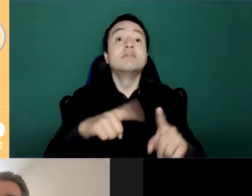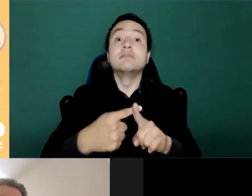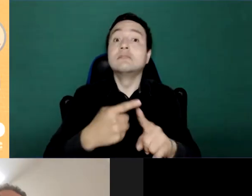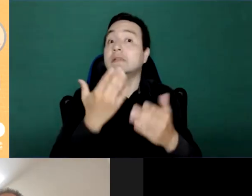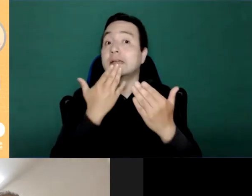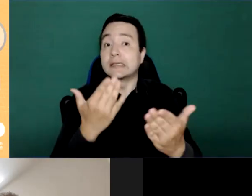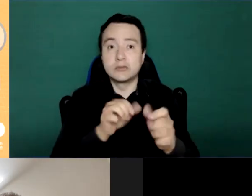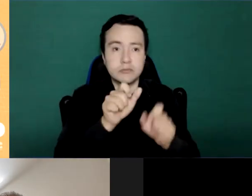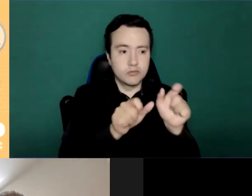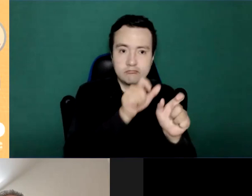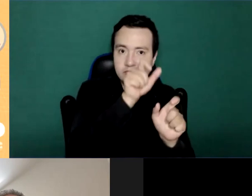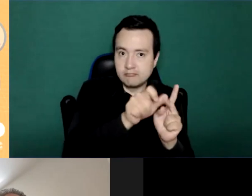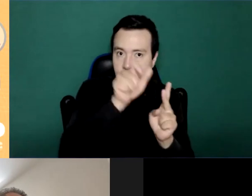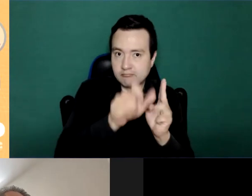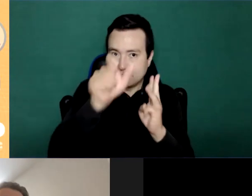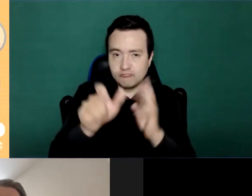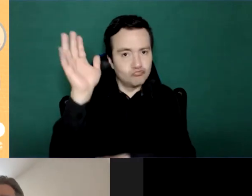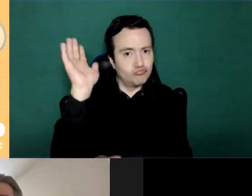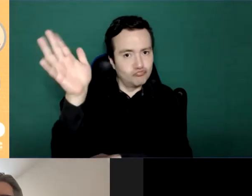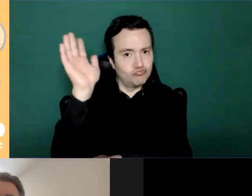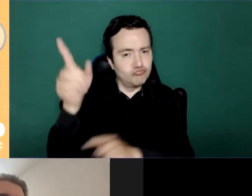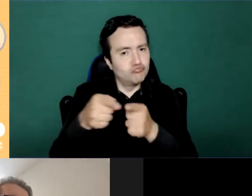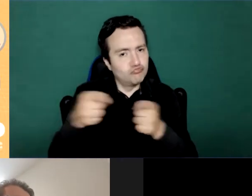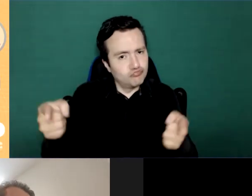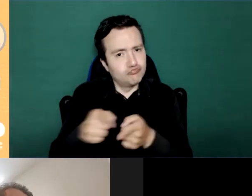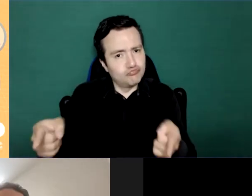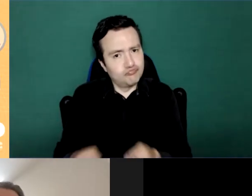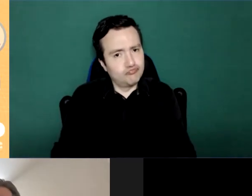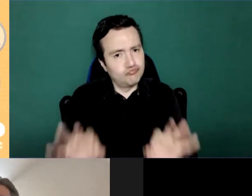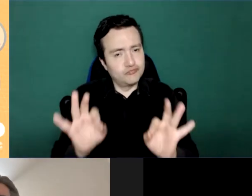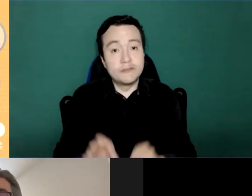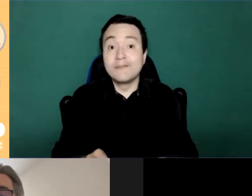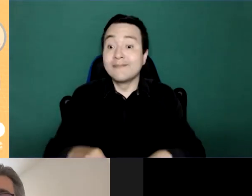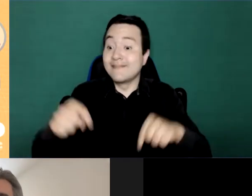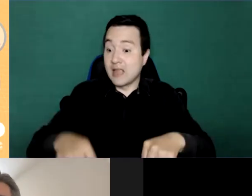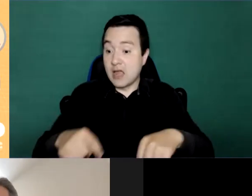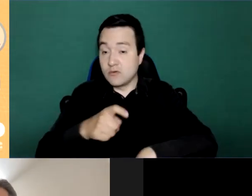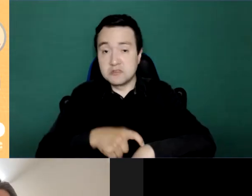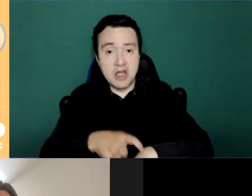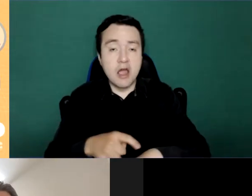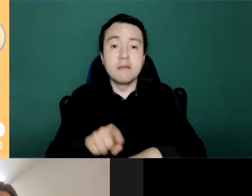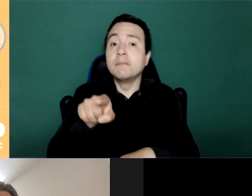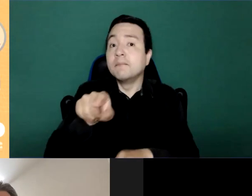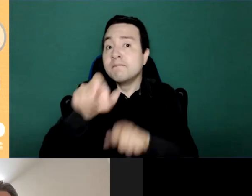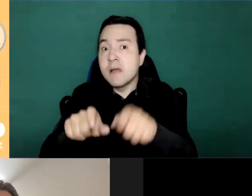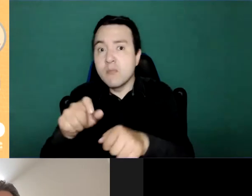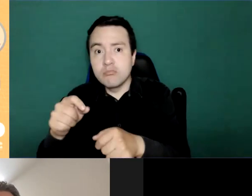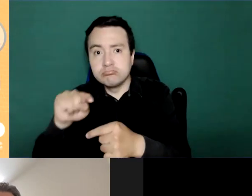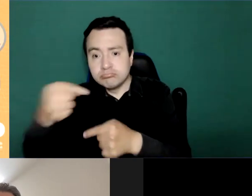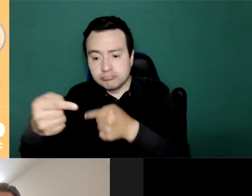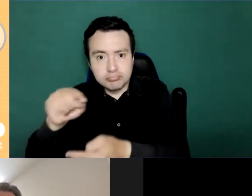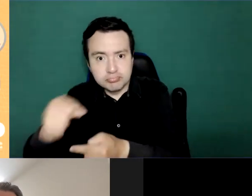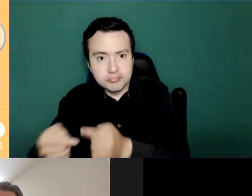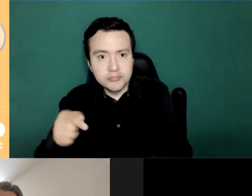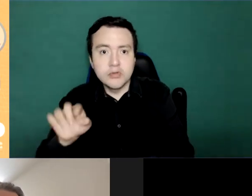turn then to the questions of the audience as I heard that people have been sending questions even before the event started